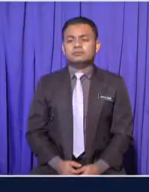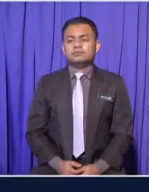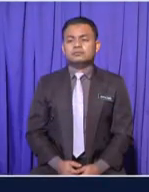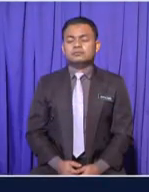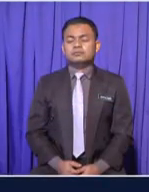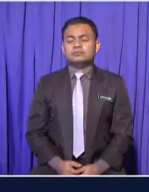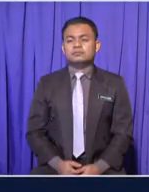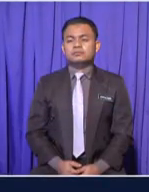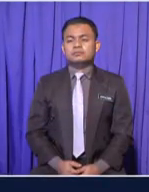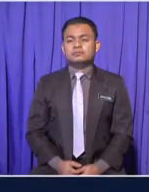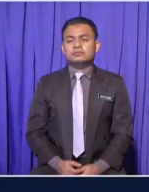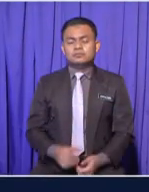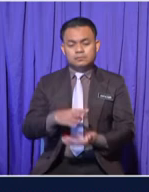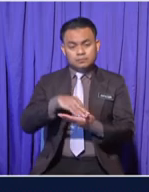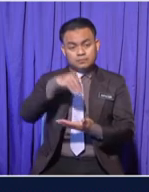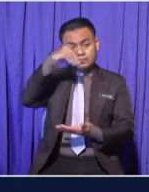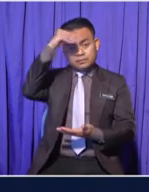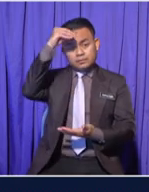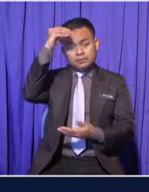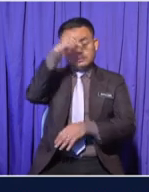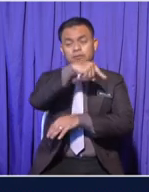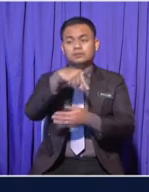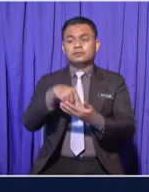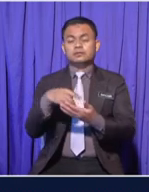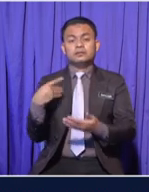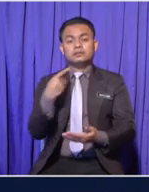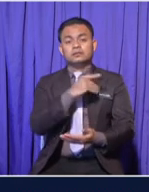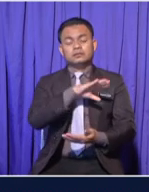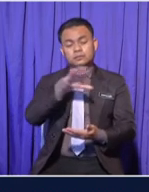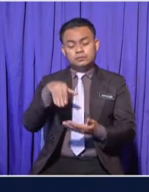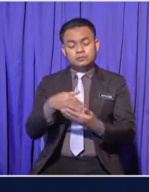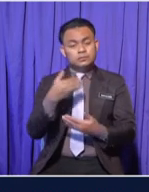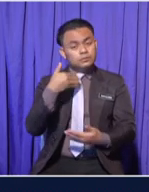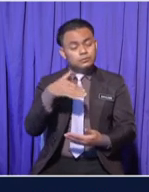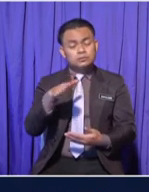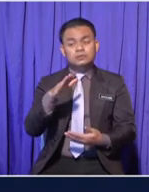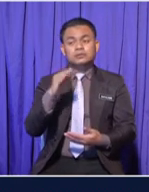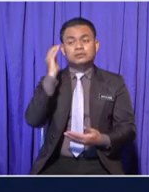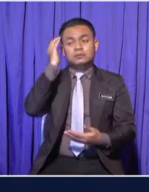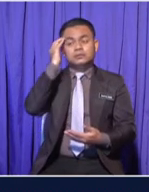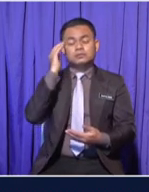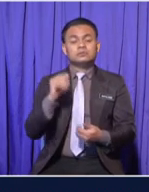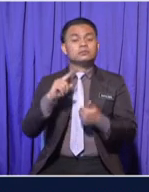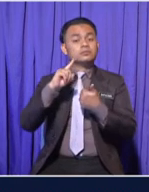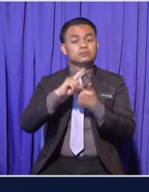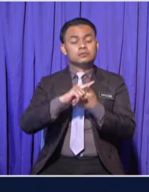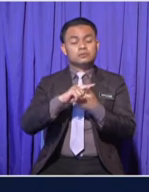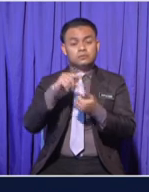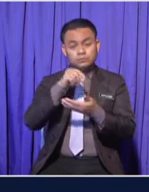In this lesson lesson You have successfully Number one